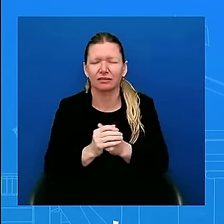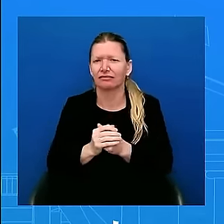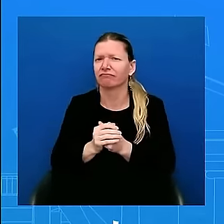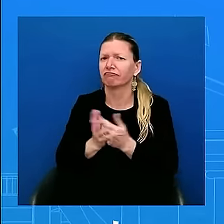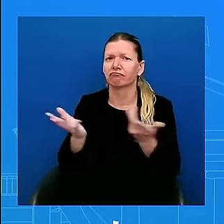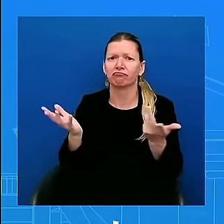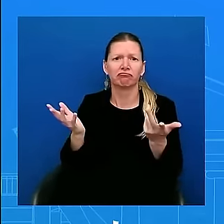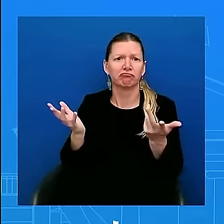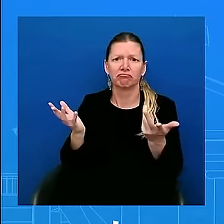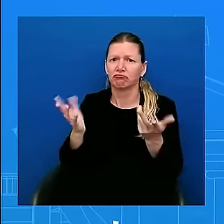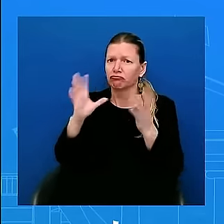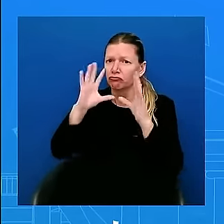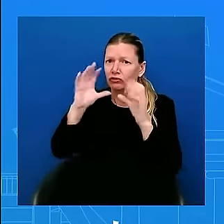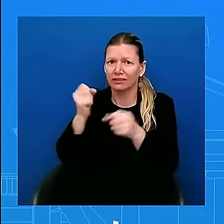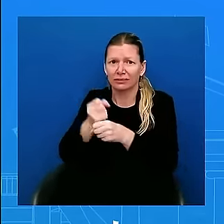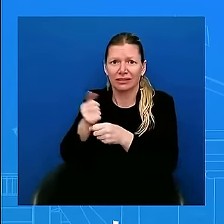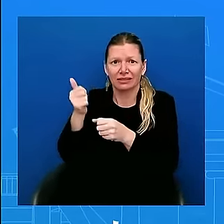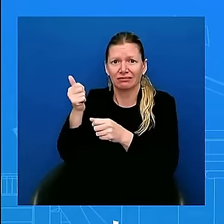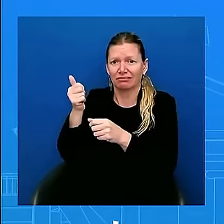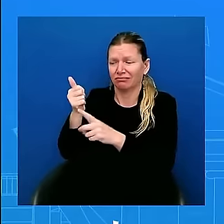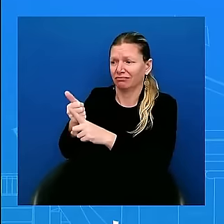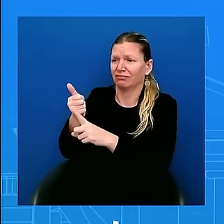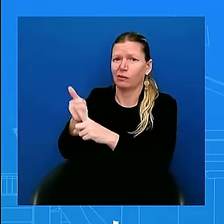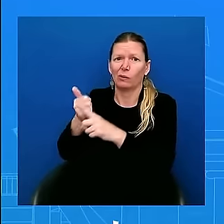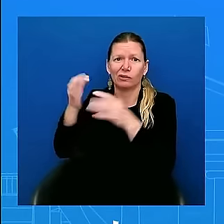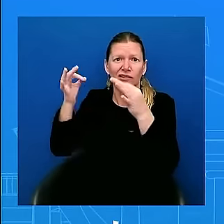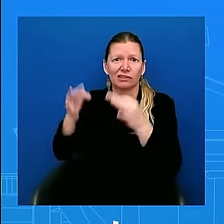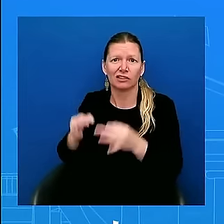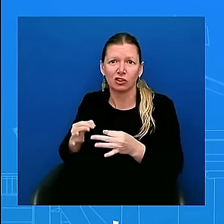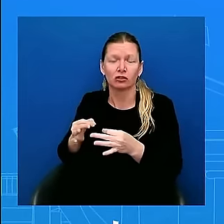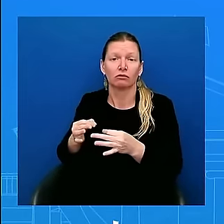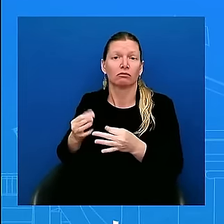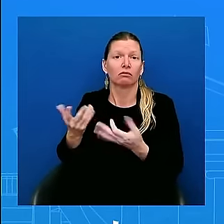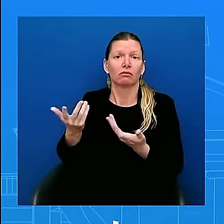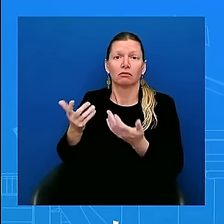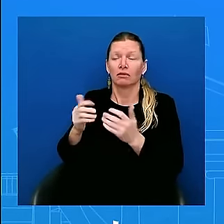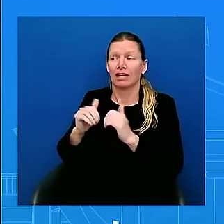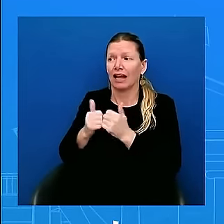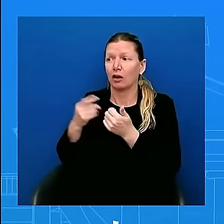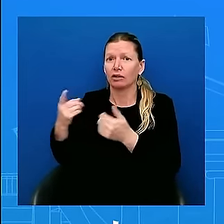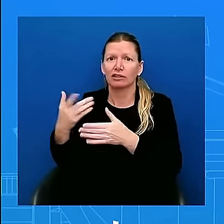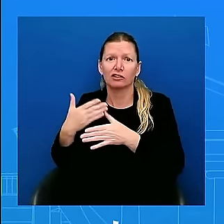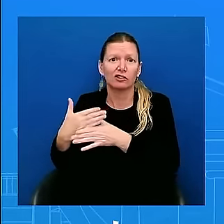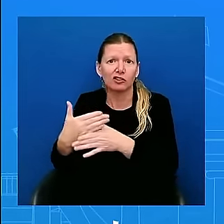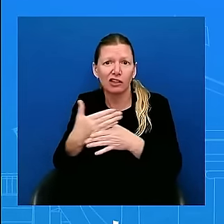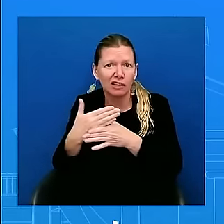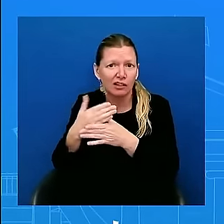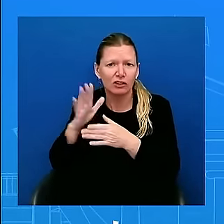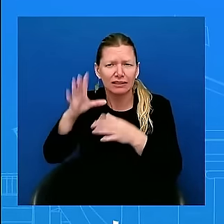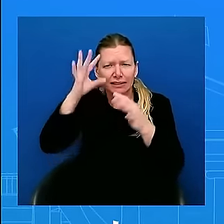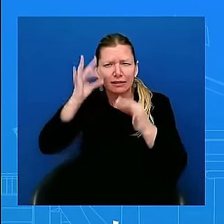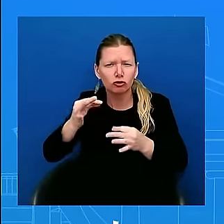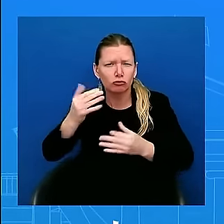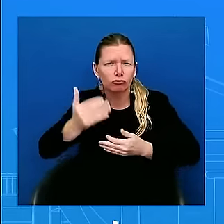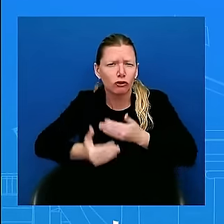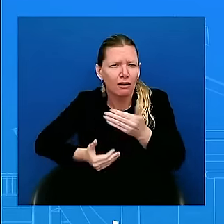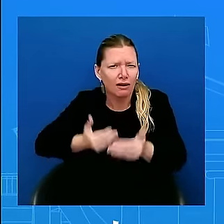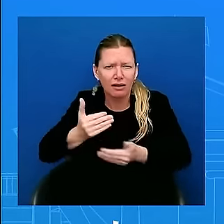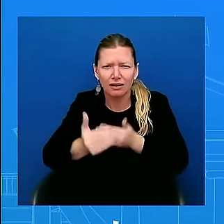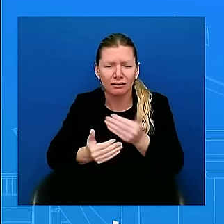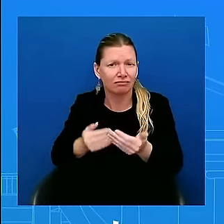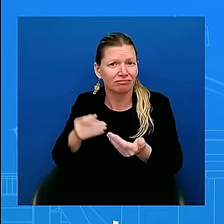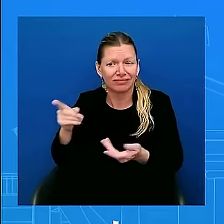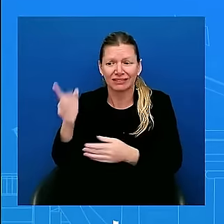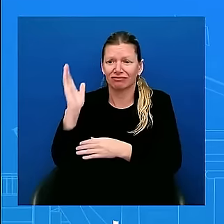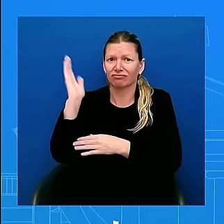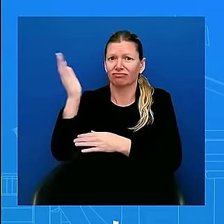wants to share obviously he gave an oval address and addressed the American people as he said he was going to do in his letter back on Sunday and he